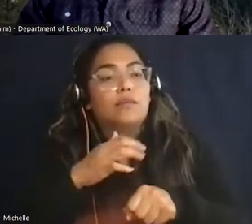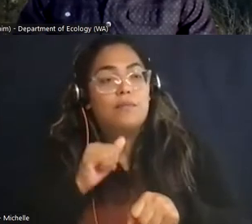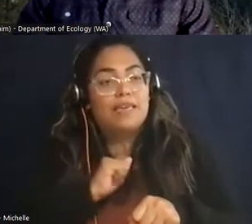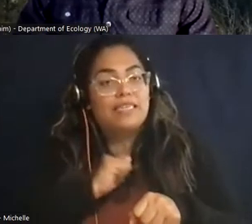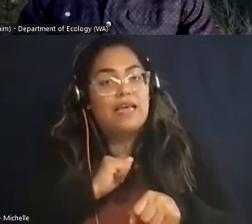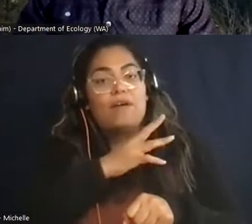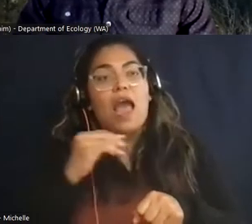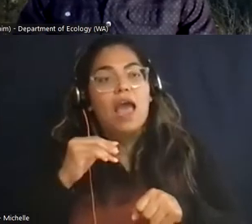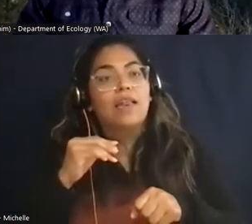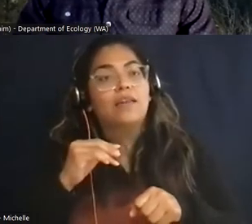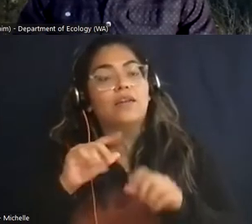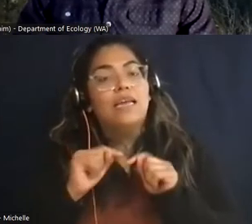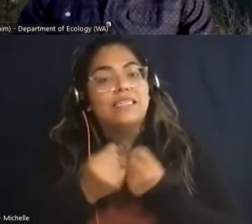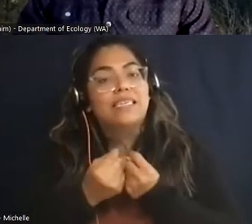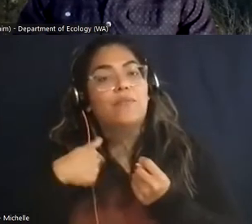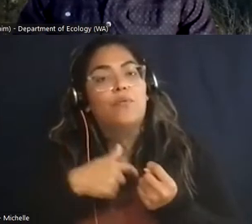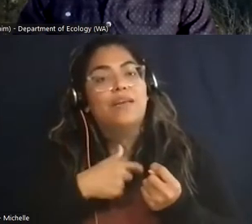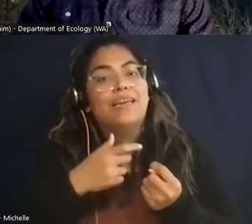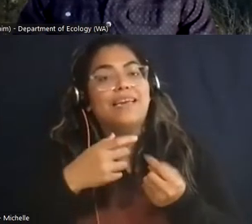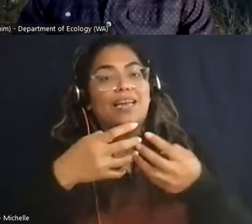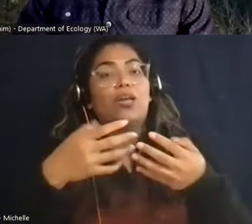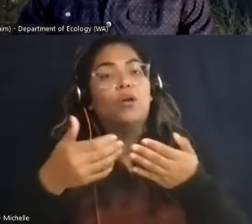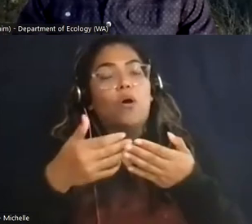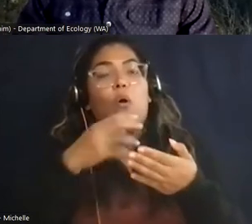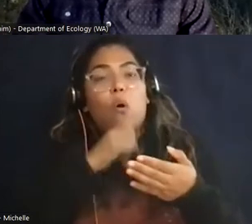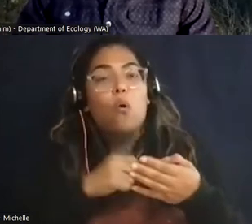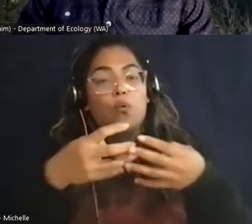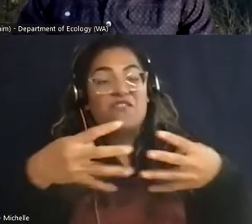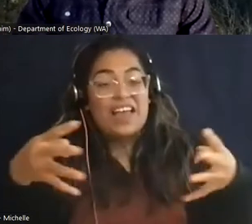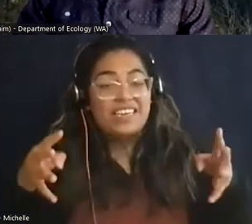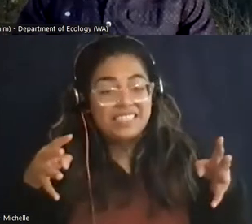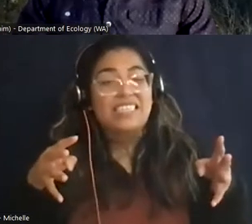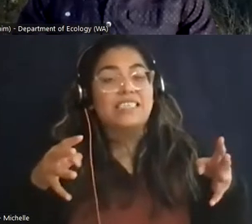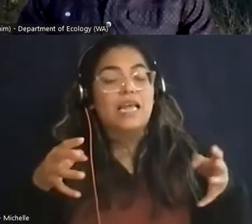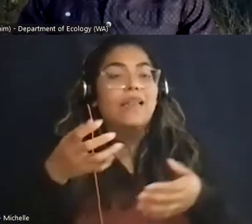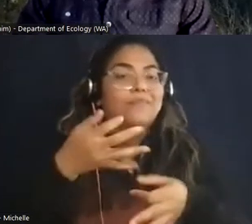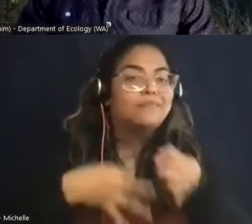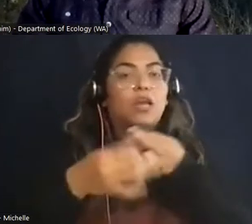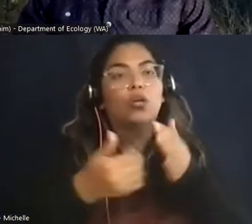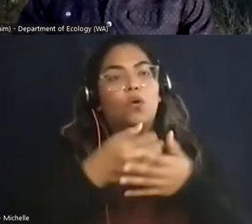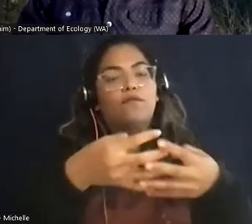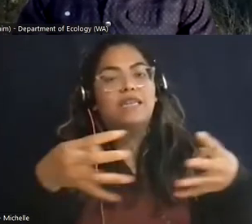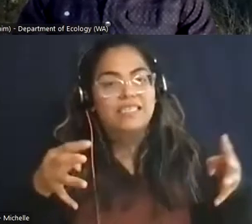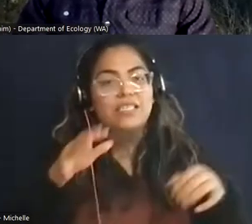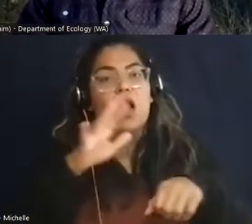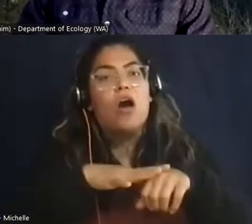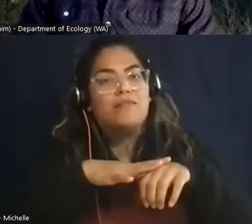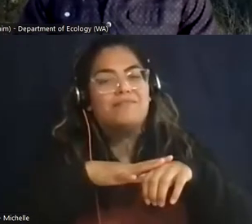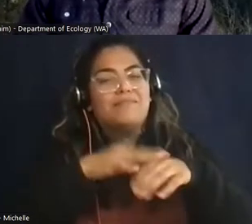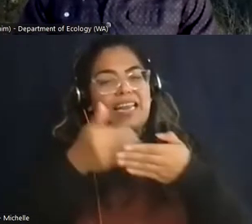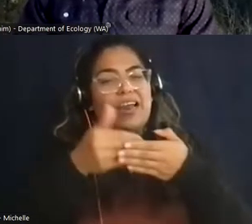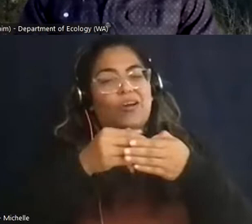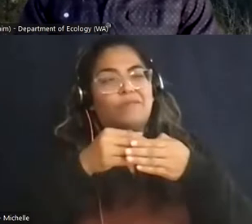remove old barbed wire fences and install new barbed wire fences on the side of the hill and that was an experience because um the